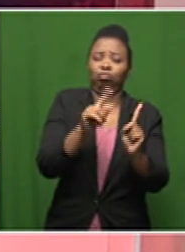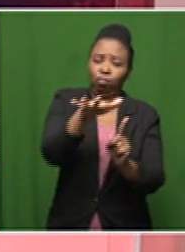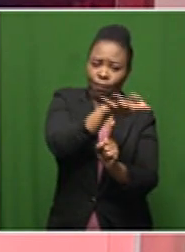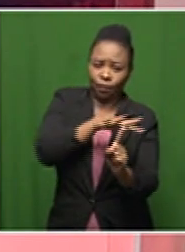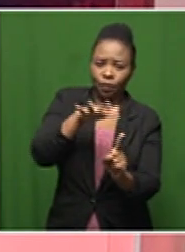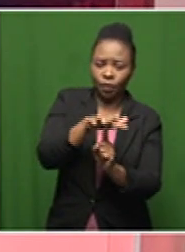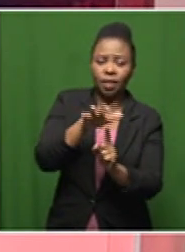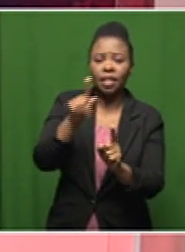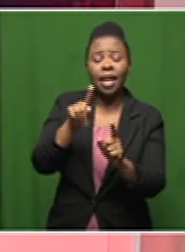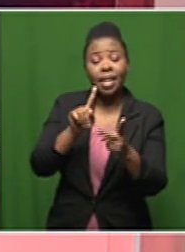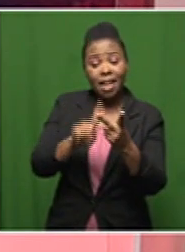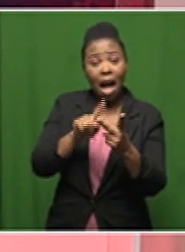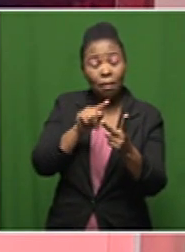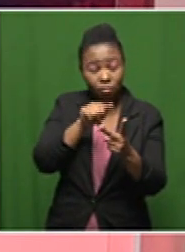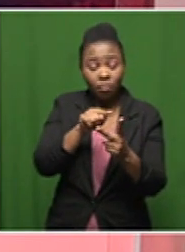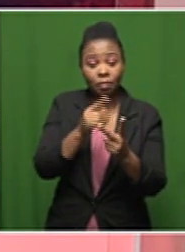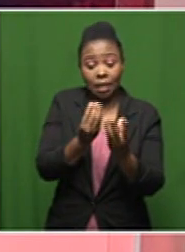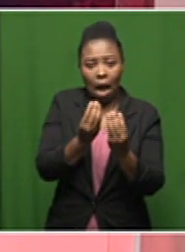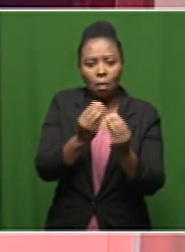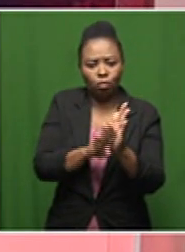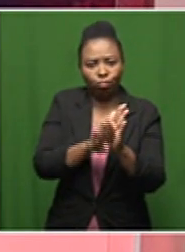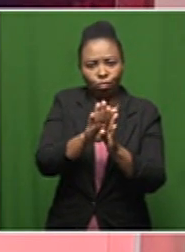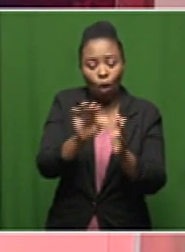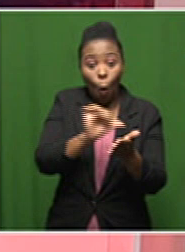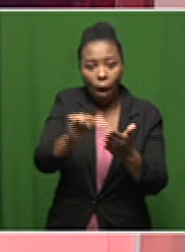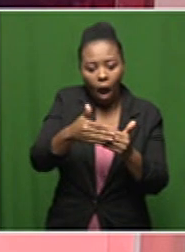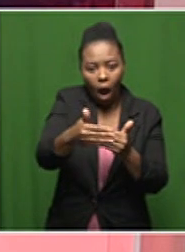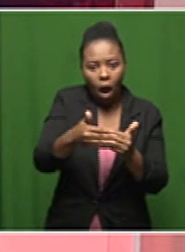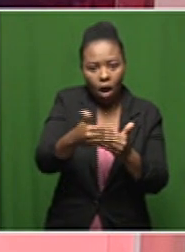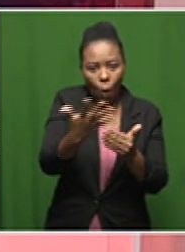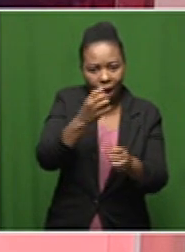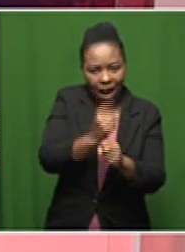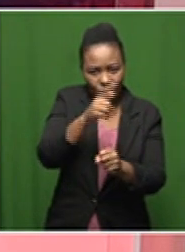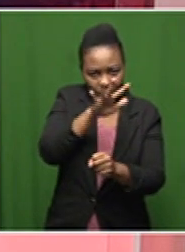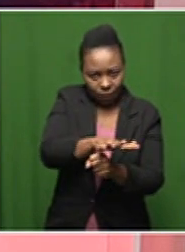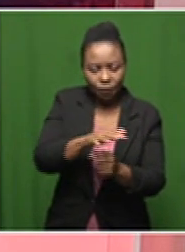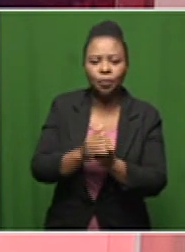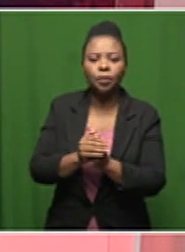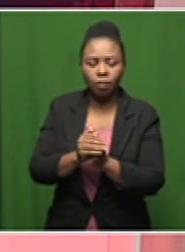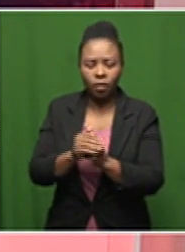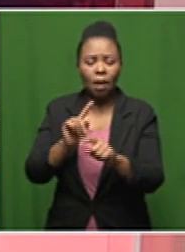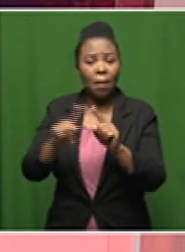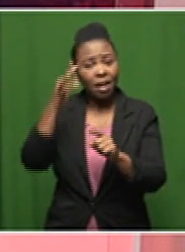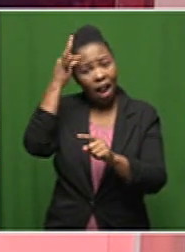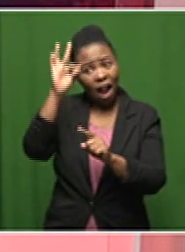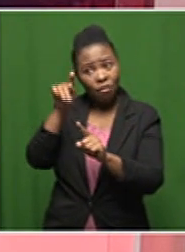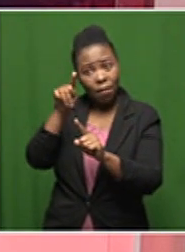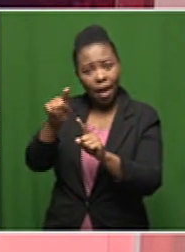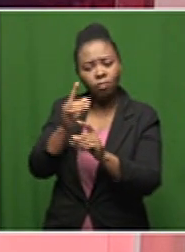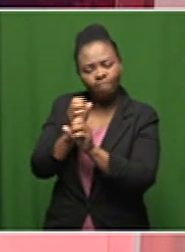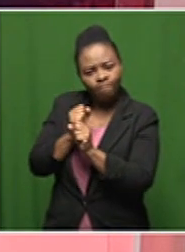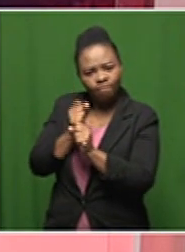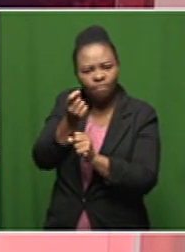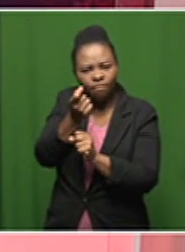these numbers are set to increase in the coming weeks in this province government as a result has halted the opening of schools